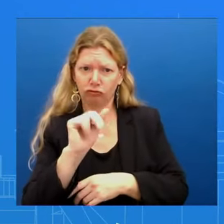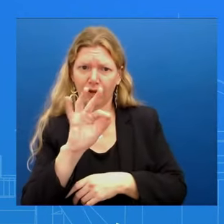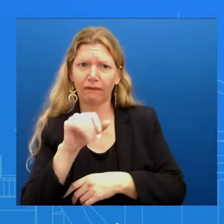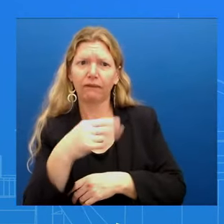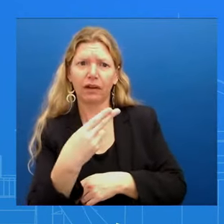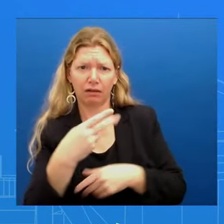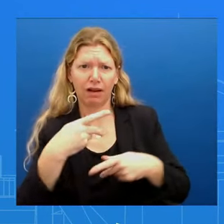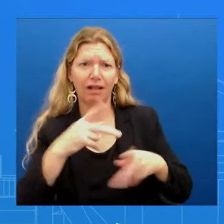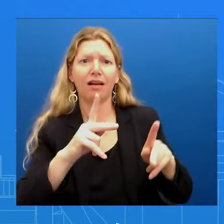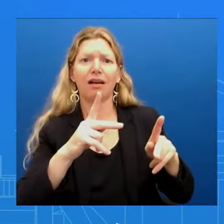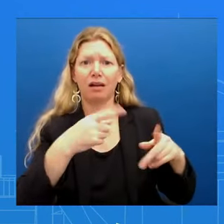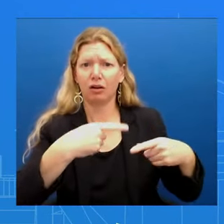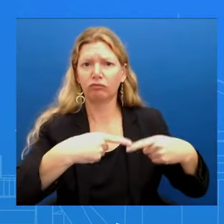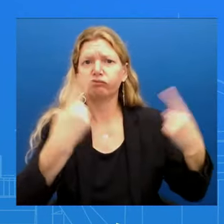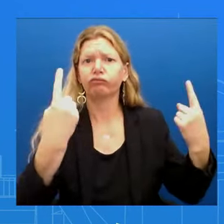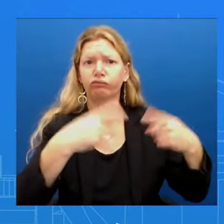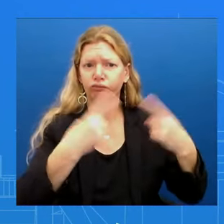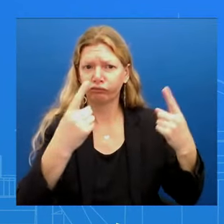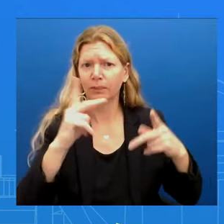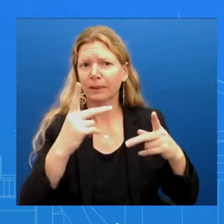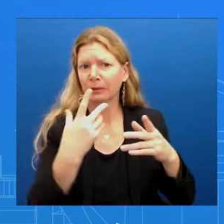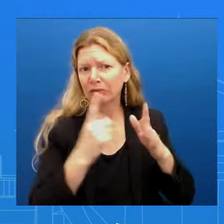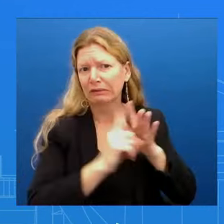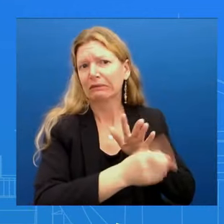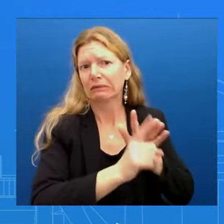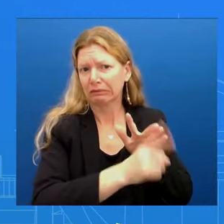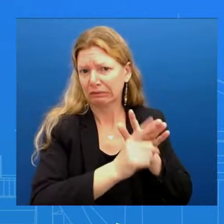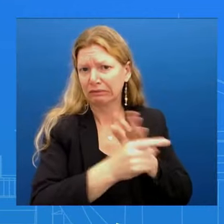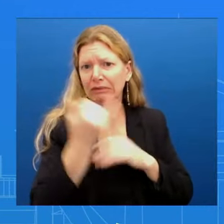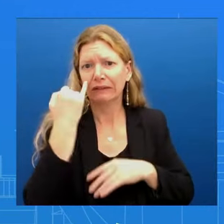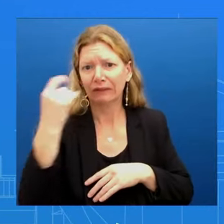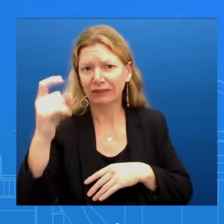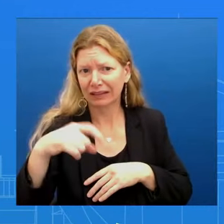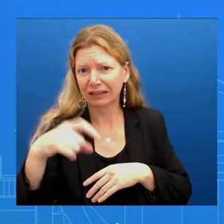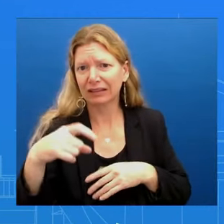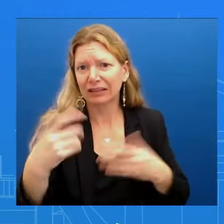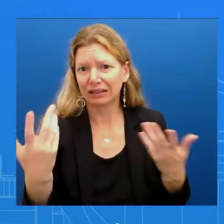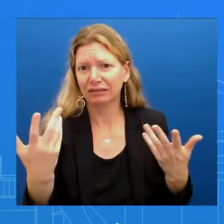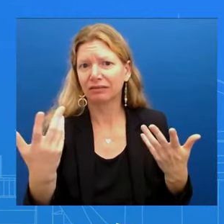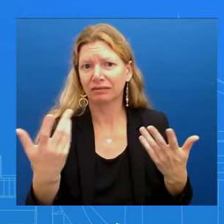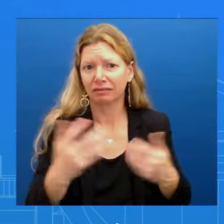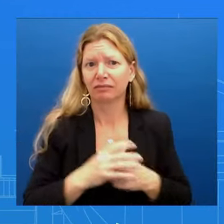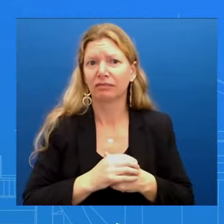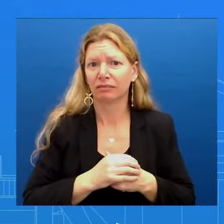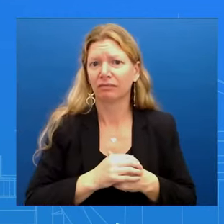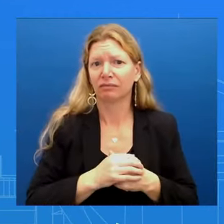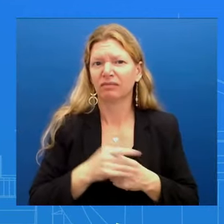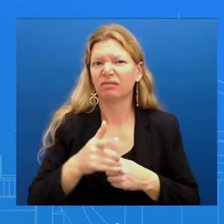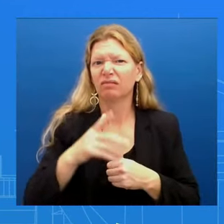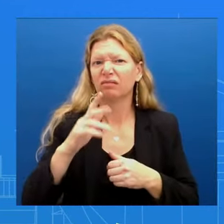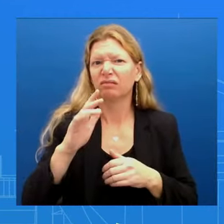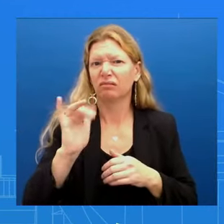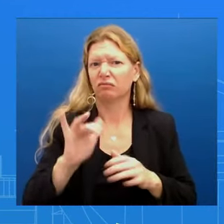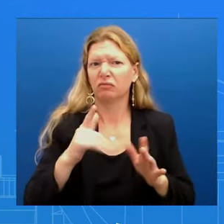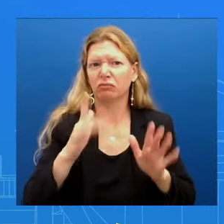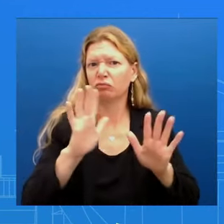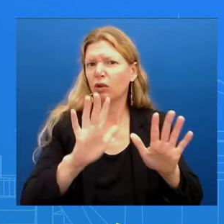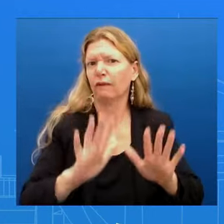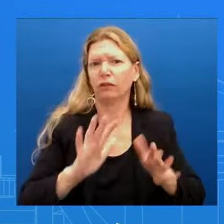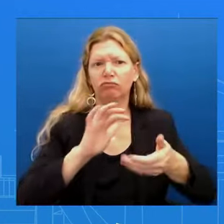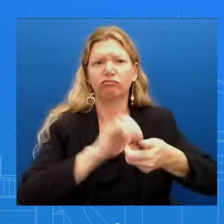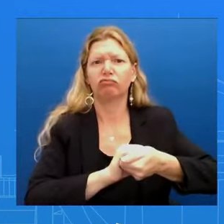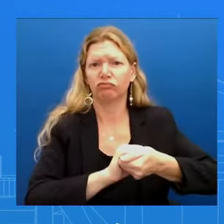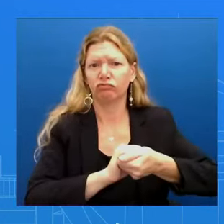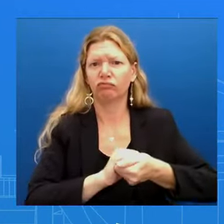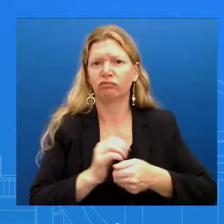that, you know, third country nationals And they continue to do that, they've been a terrific partner But it is closed, right? So the average person can't There will be